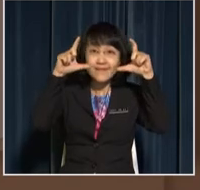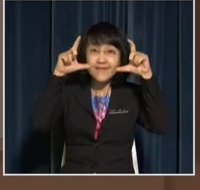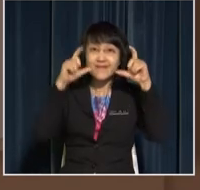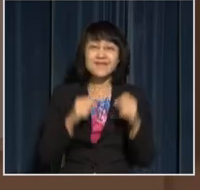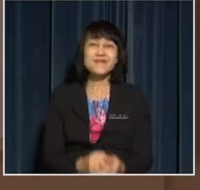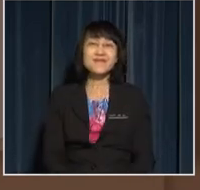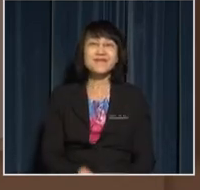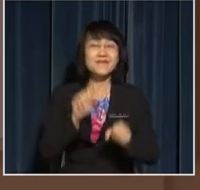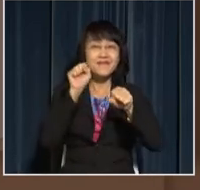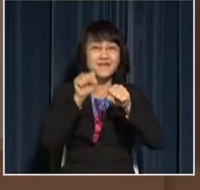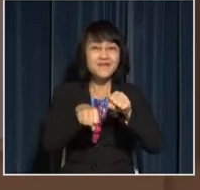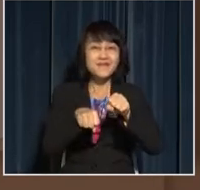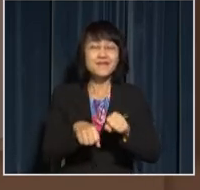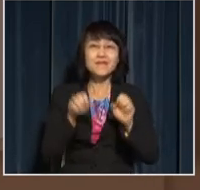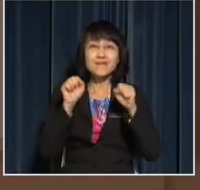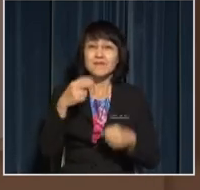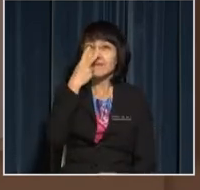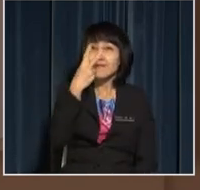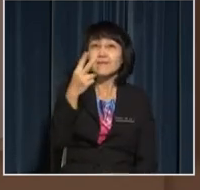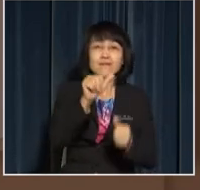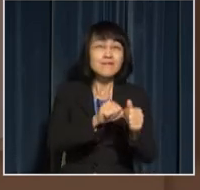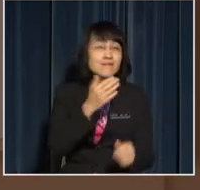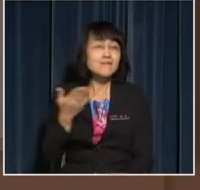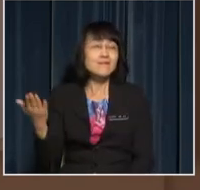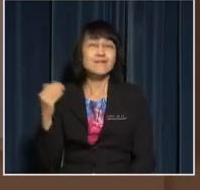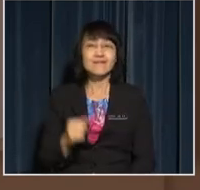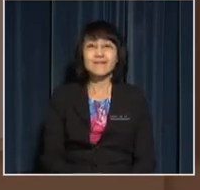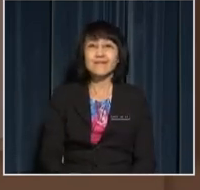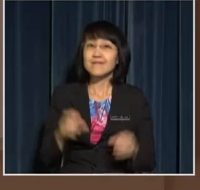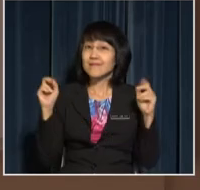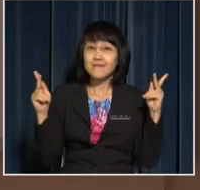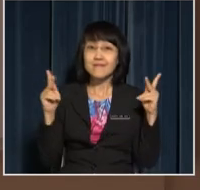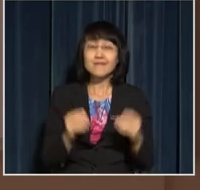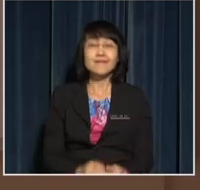so you can see everything Alright